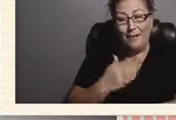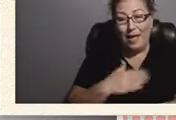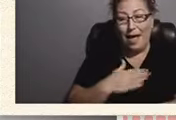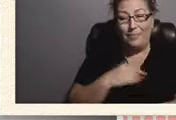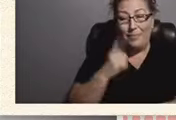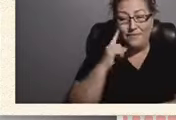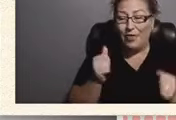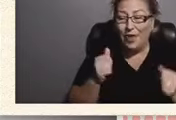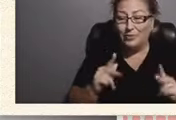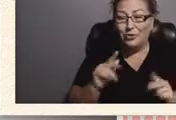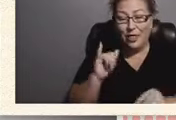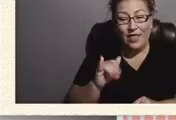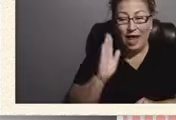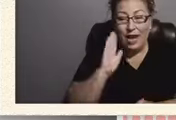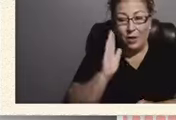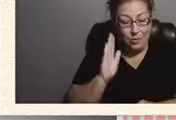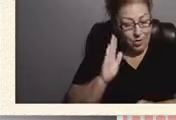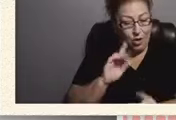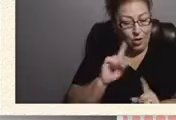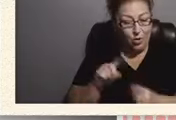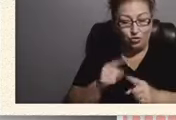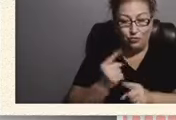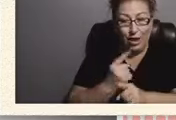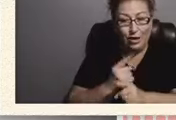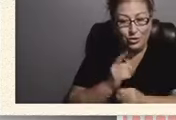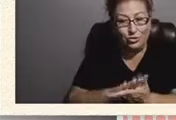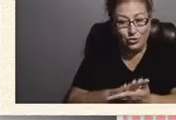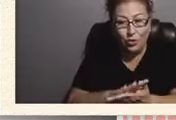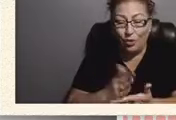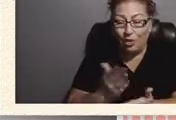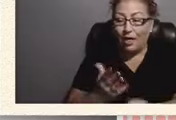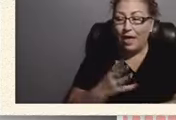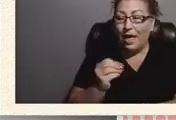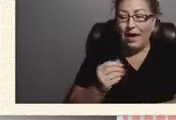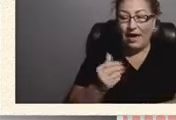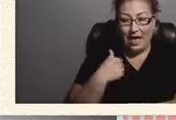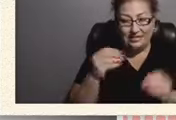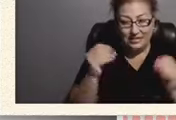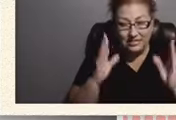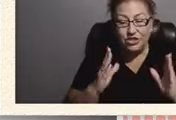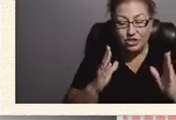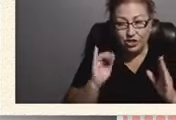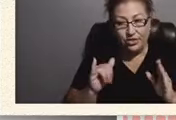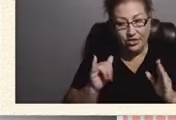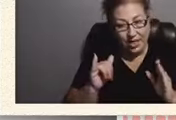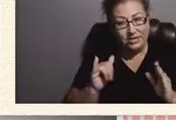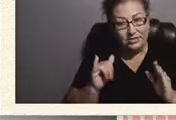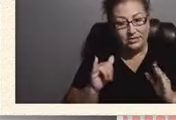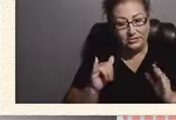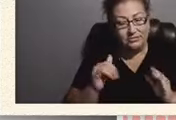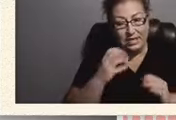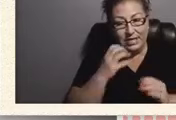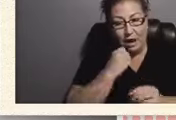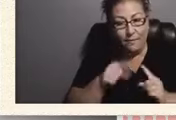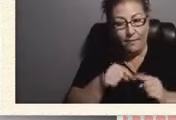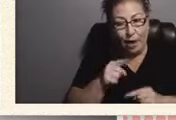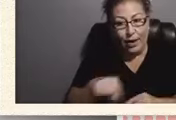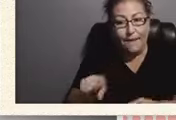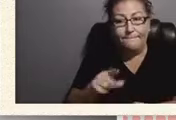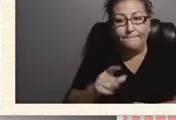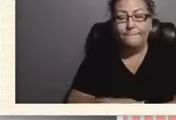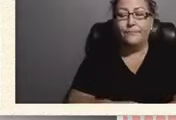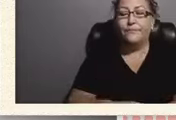going to a regular school or he has a teacher or teachers who care about him and the